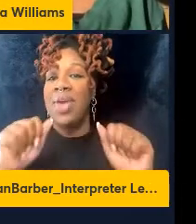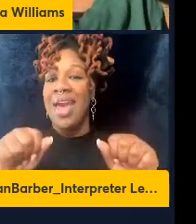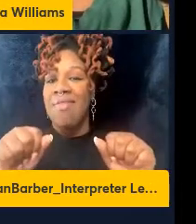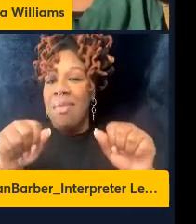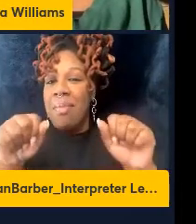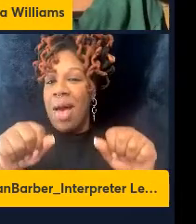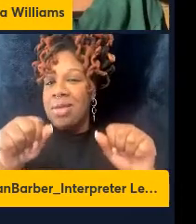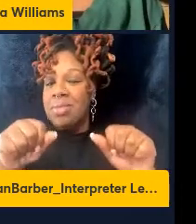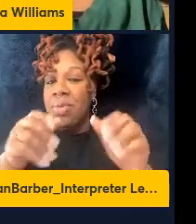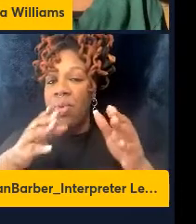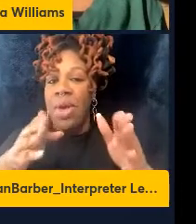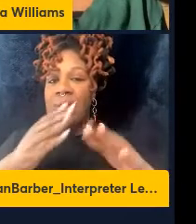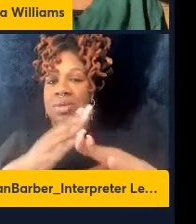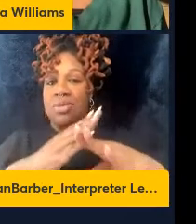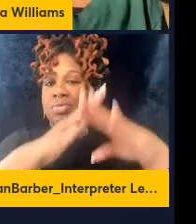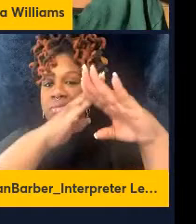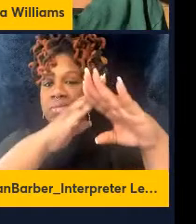barrier.